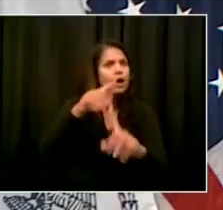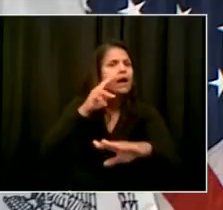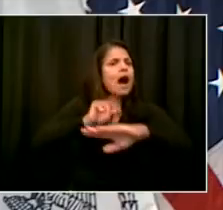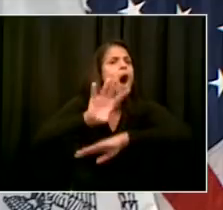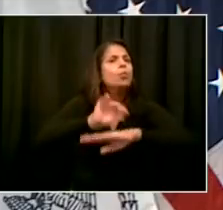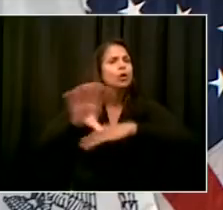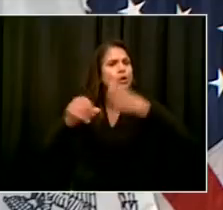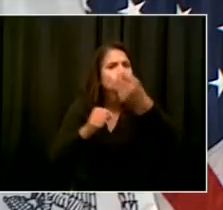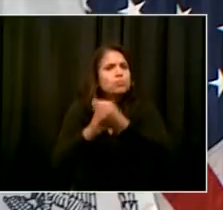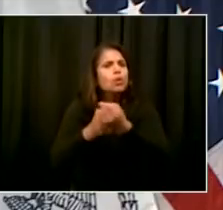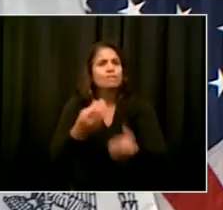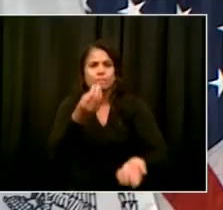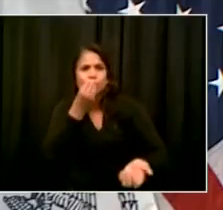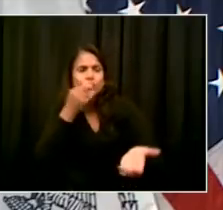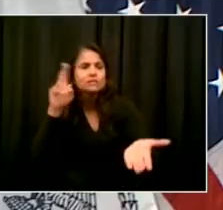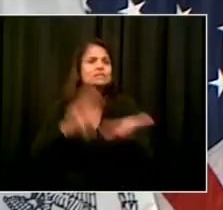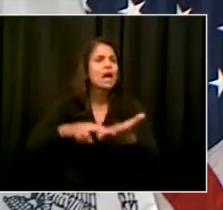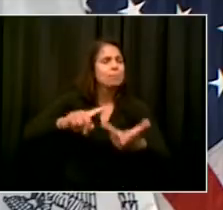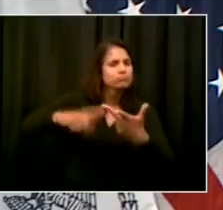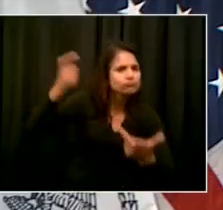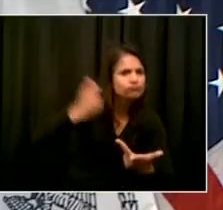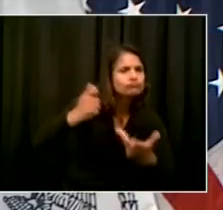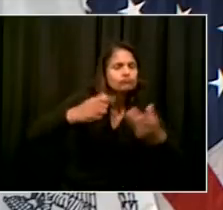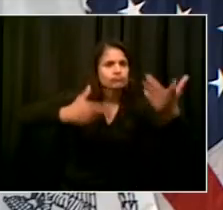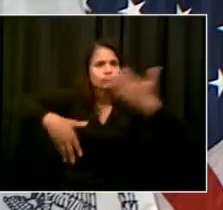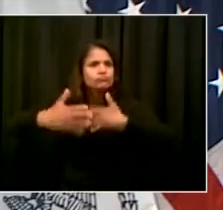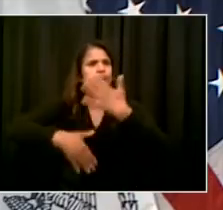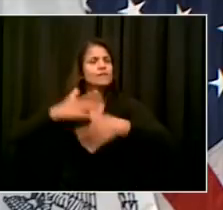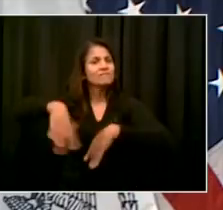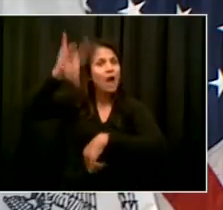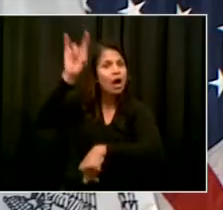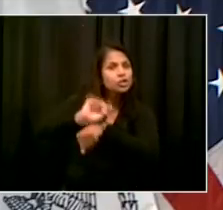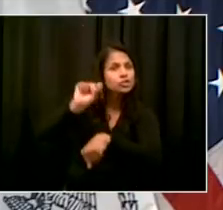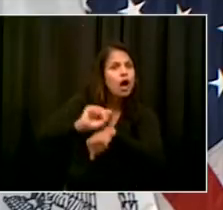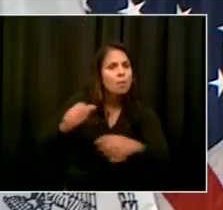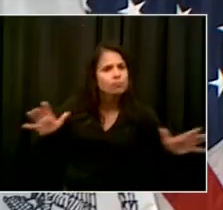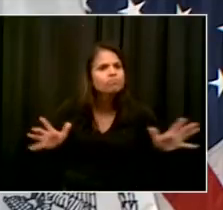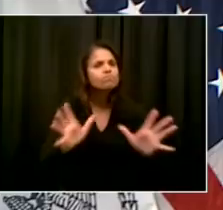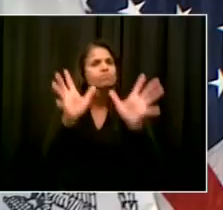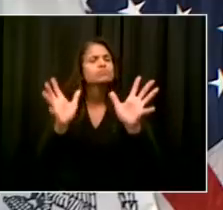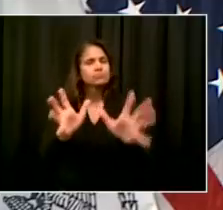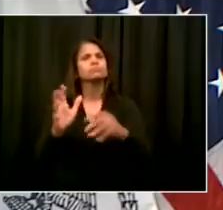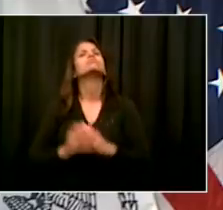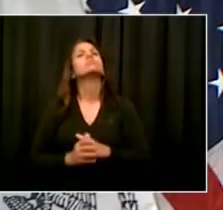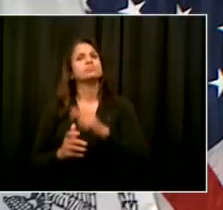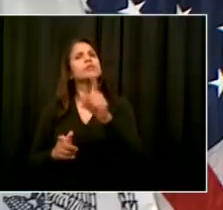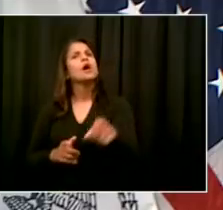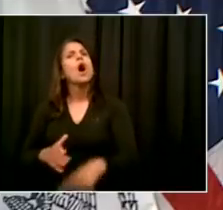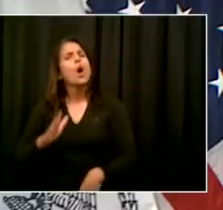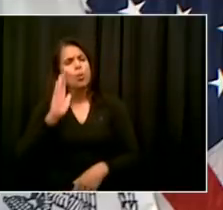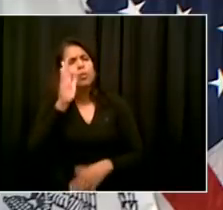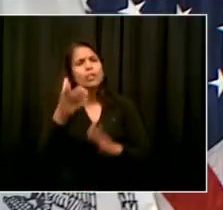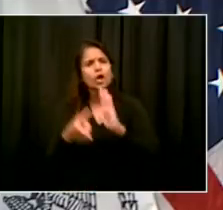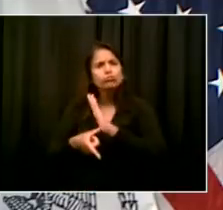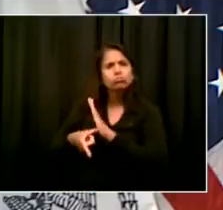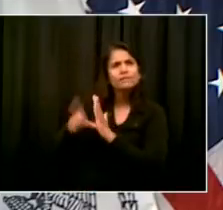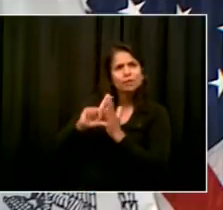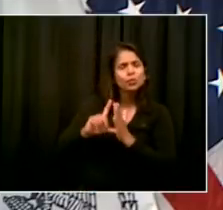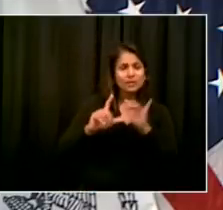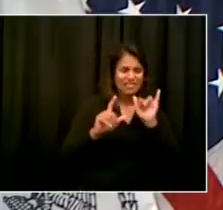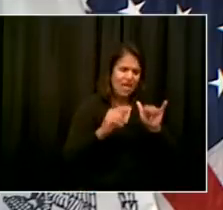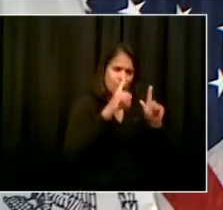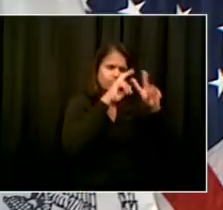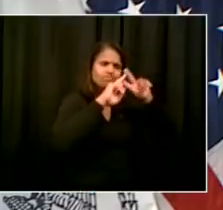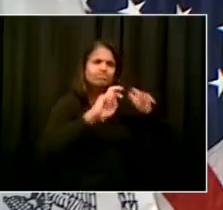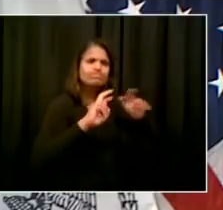again, led by our Corporation Counsel, Jim Johnson, and Commissioner Banks, and then determine the next steps from there. Next up, we have